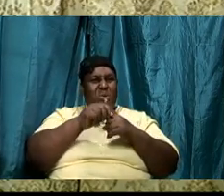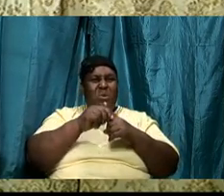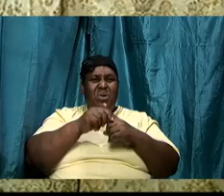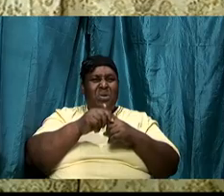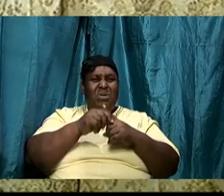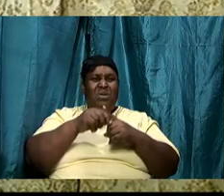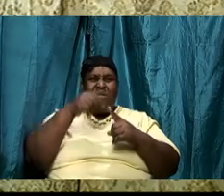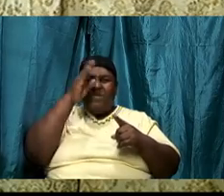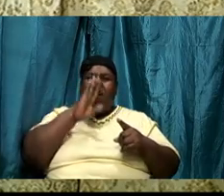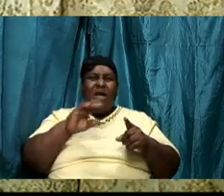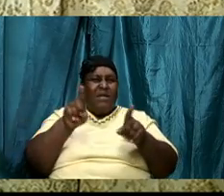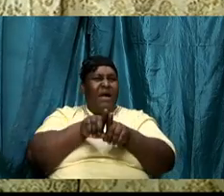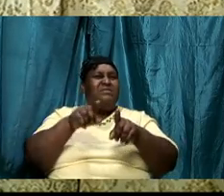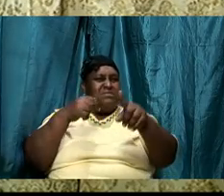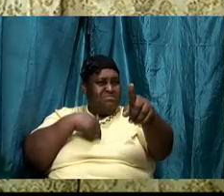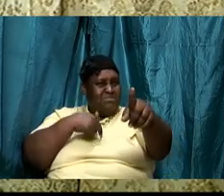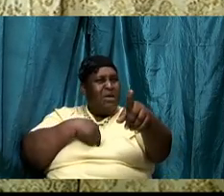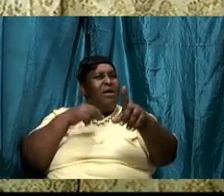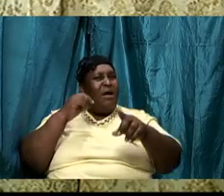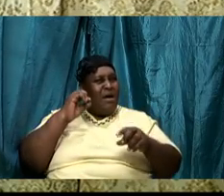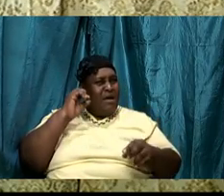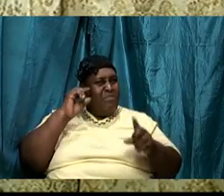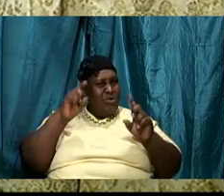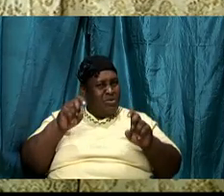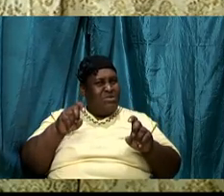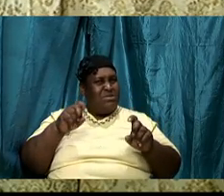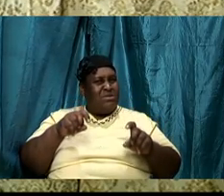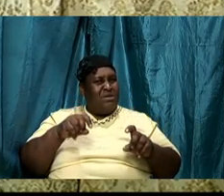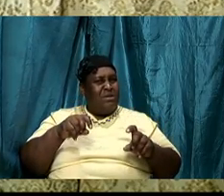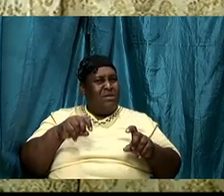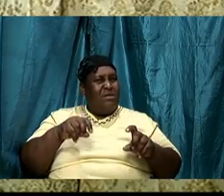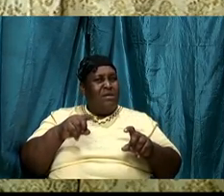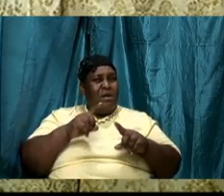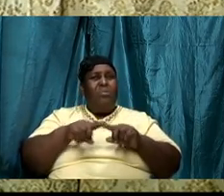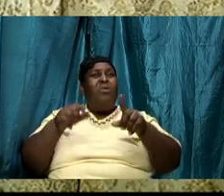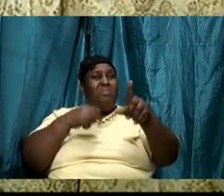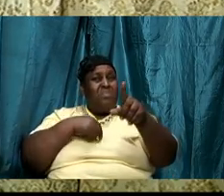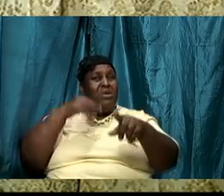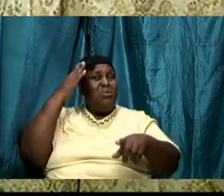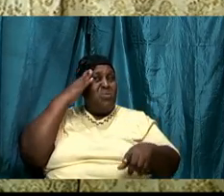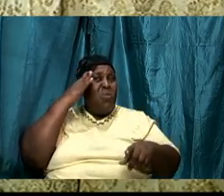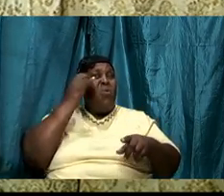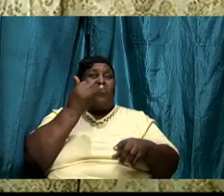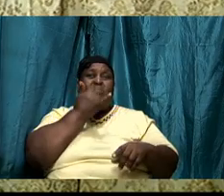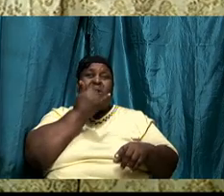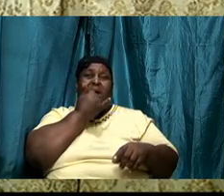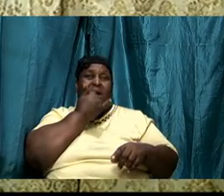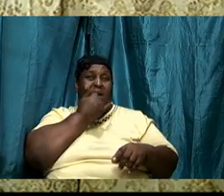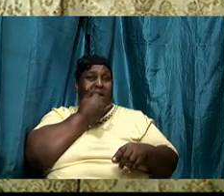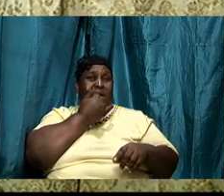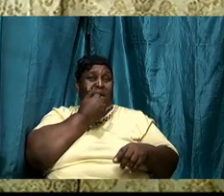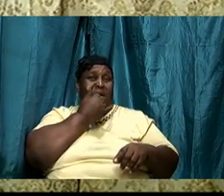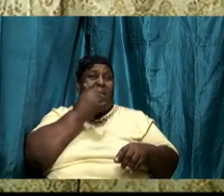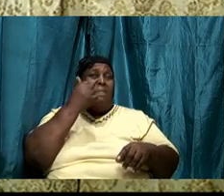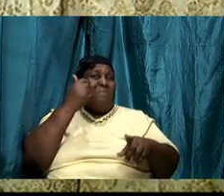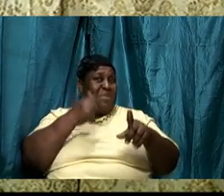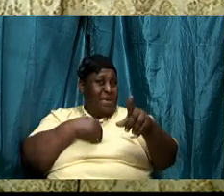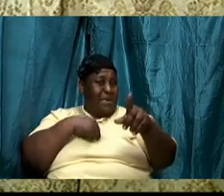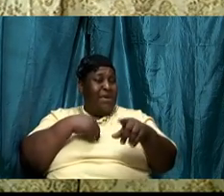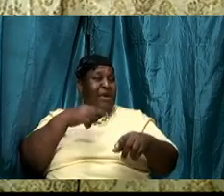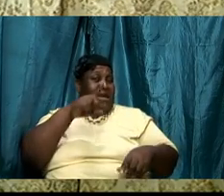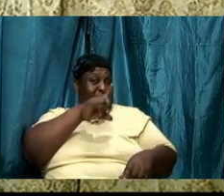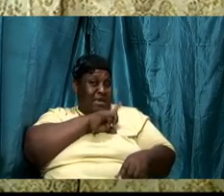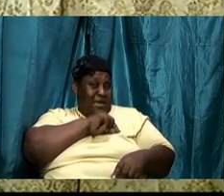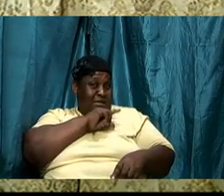should have but then I knew that it was wrong and I was guilty and God placed the burden